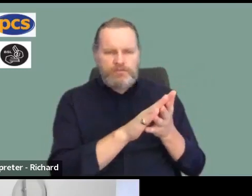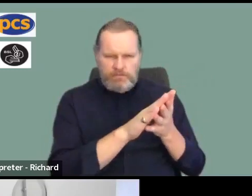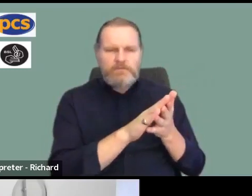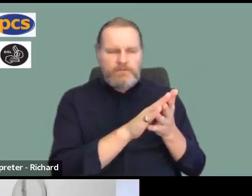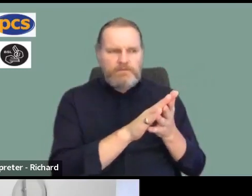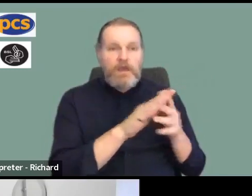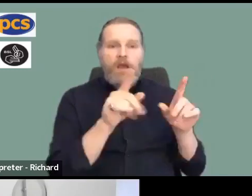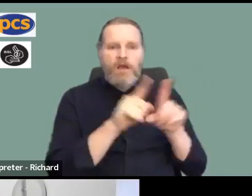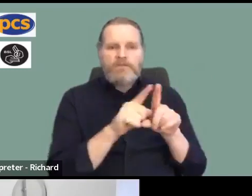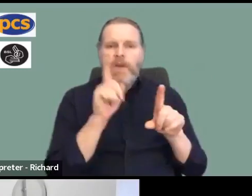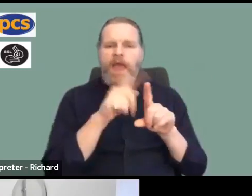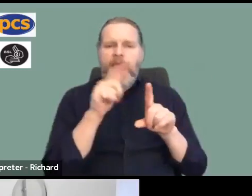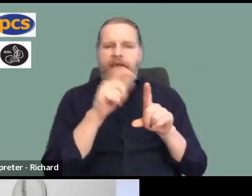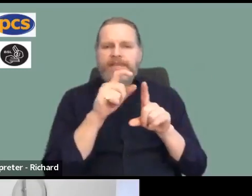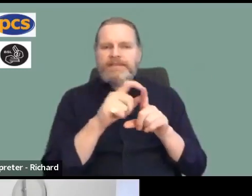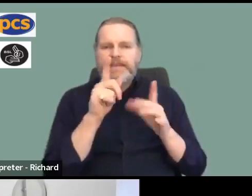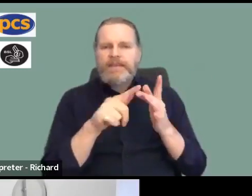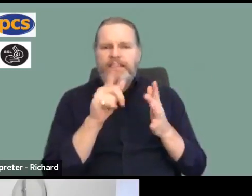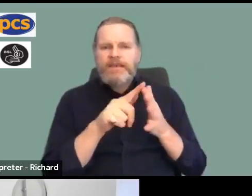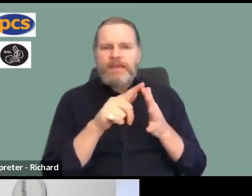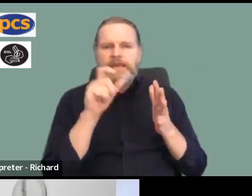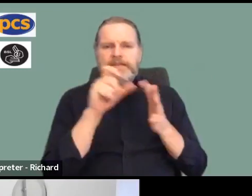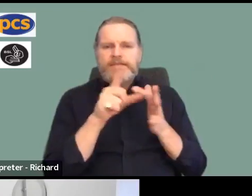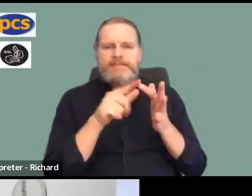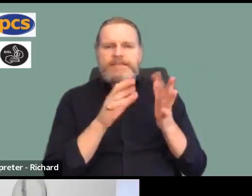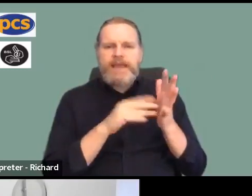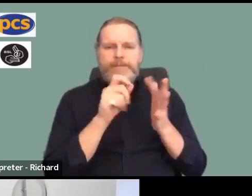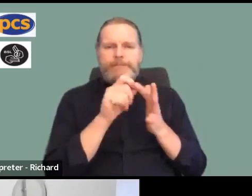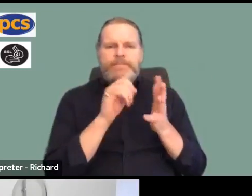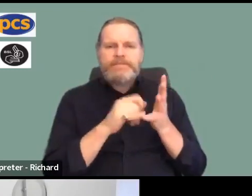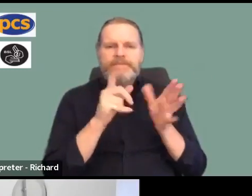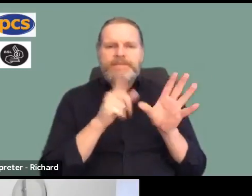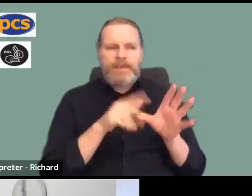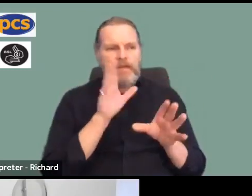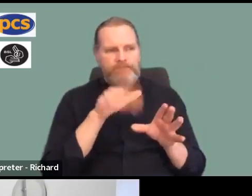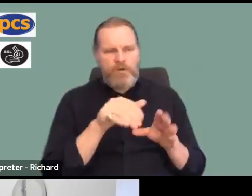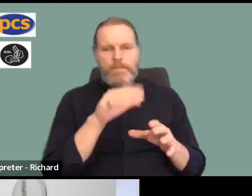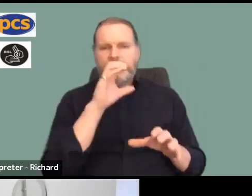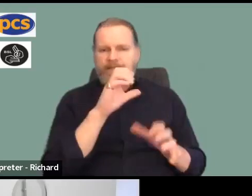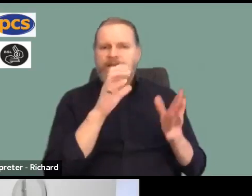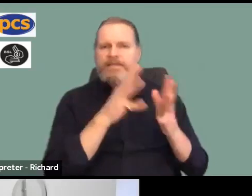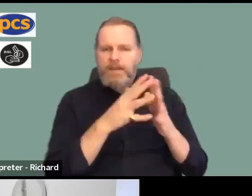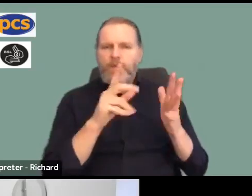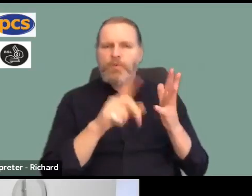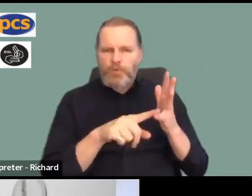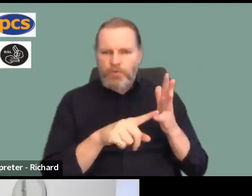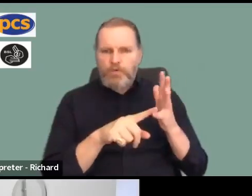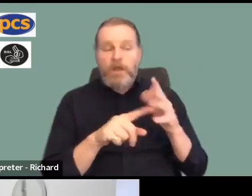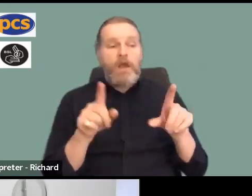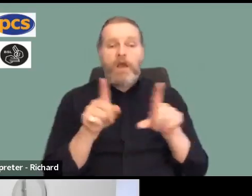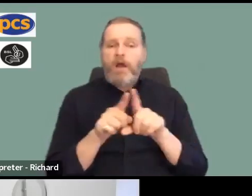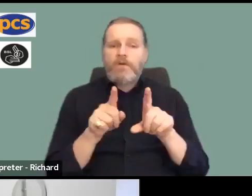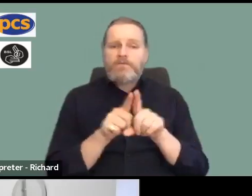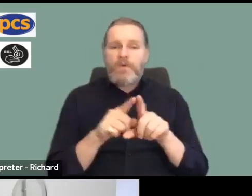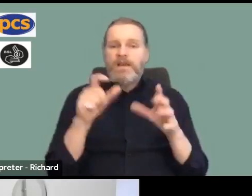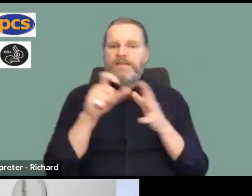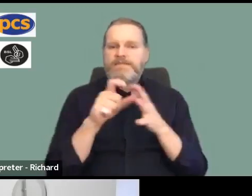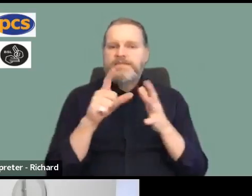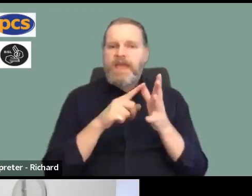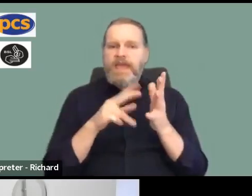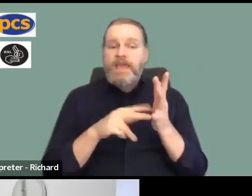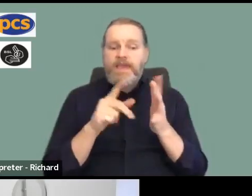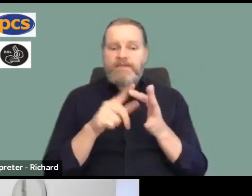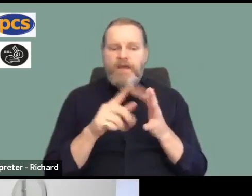media getting across why the RMT are taking industrial action. So, too, is Dave Ward from the communication workers